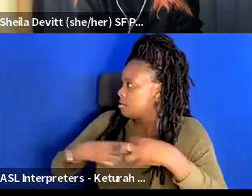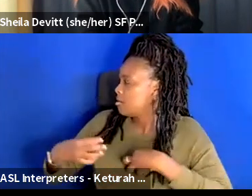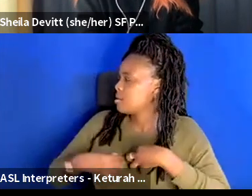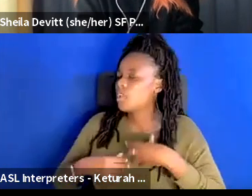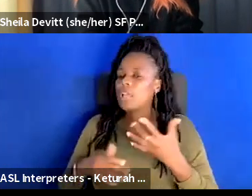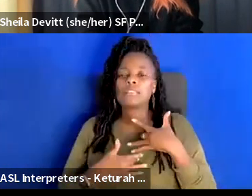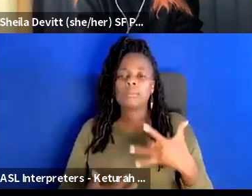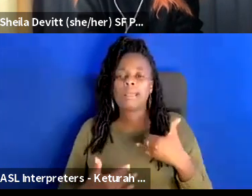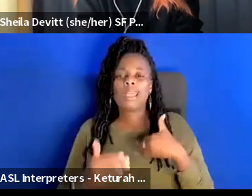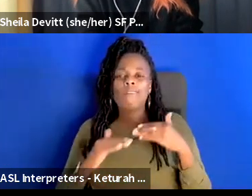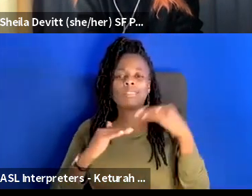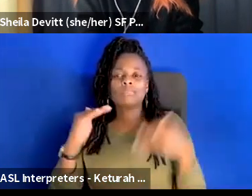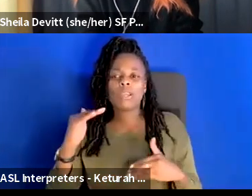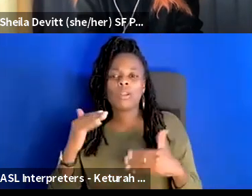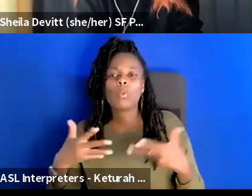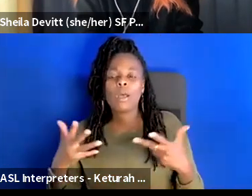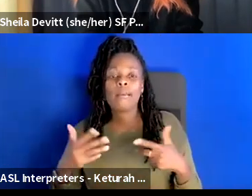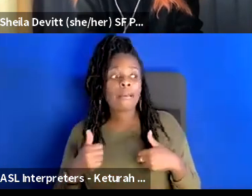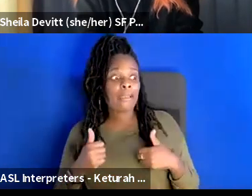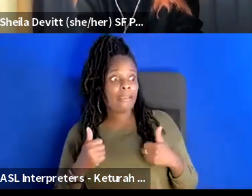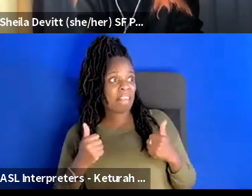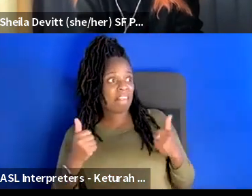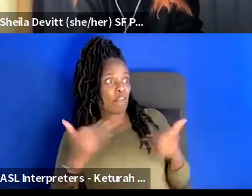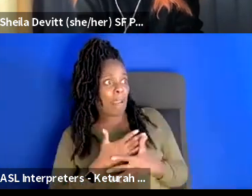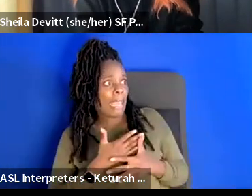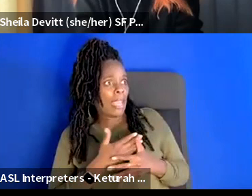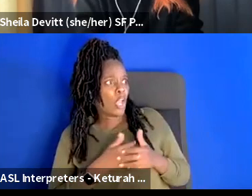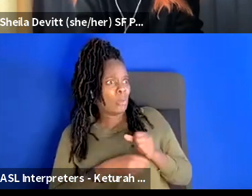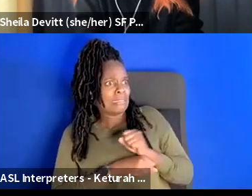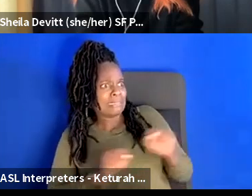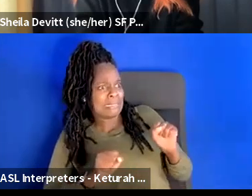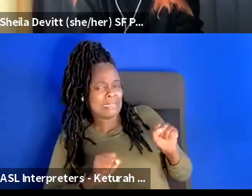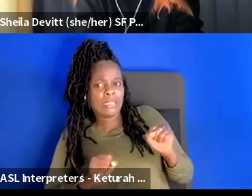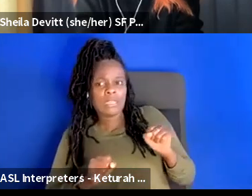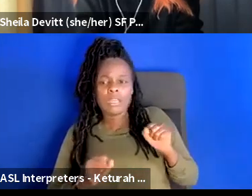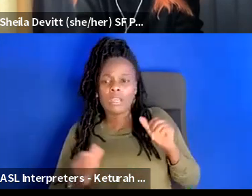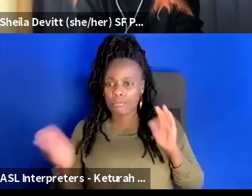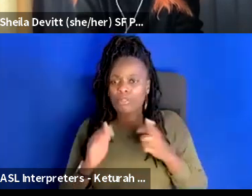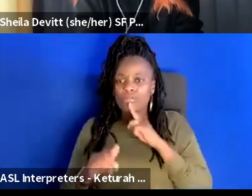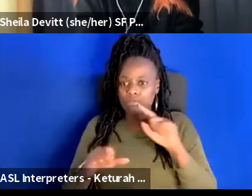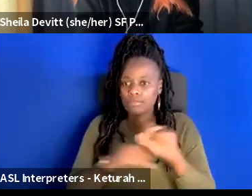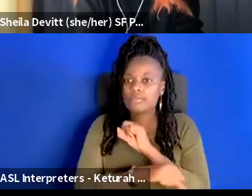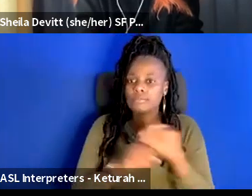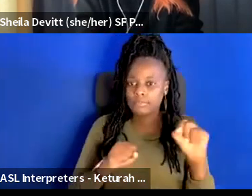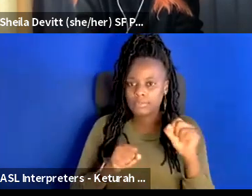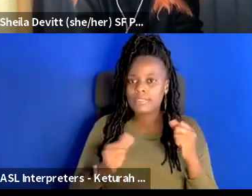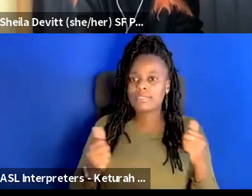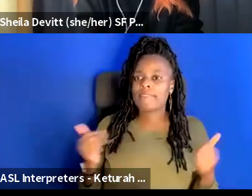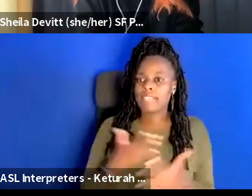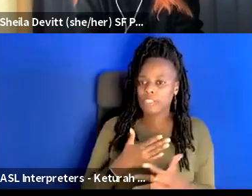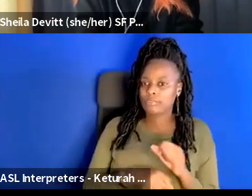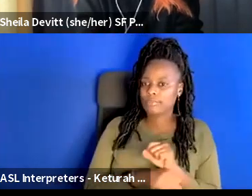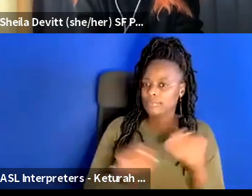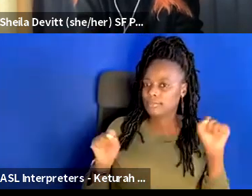the fear that they feel or the safety that they feel that they have versus their actual safety you know what i mean like there's